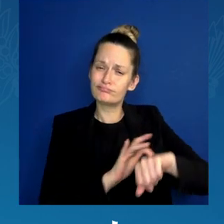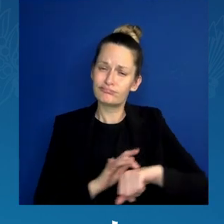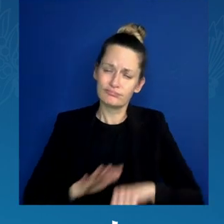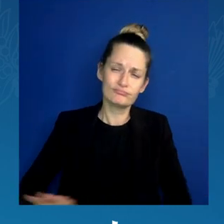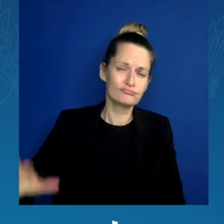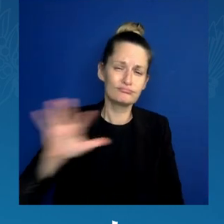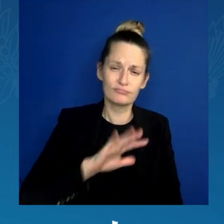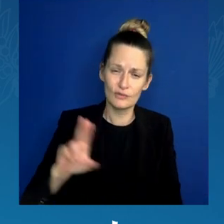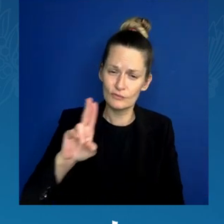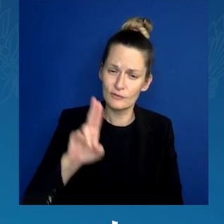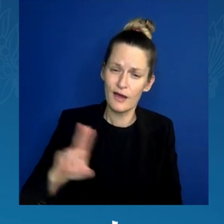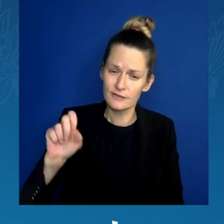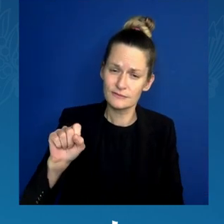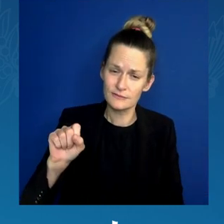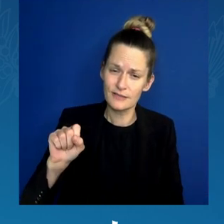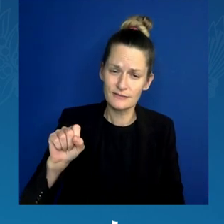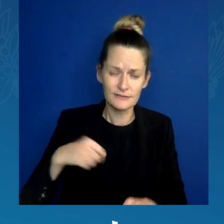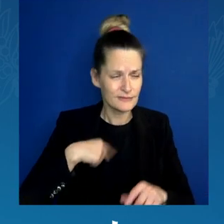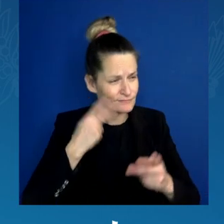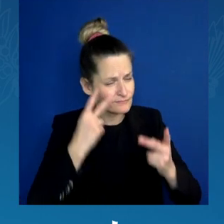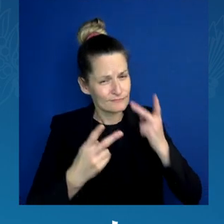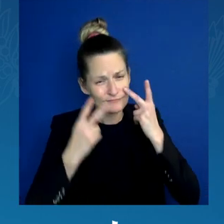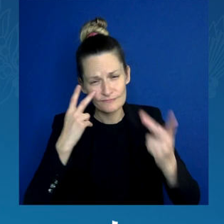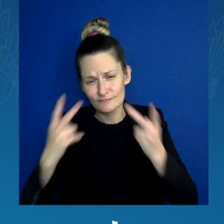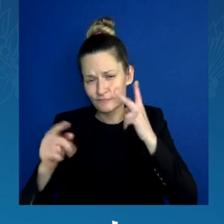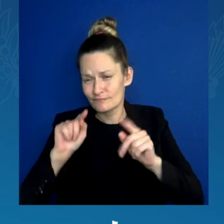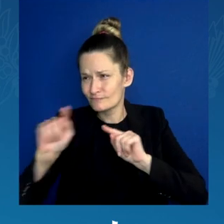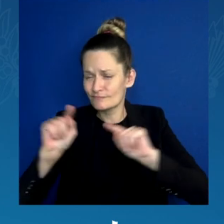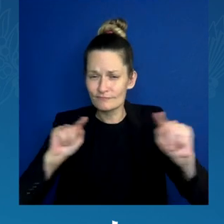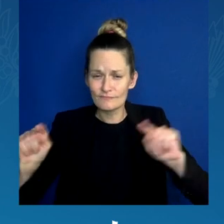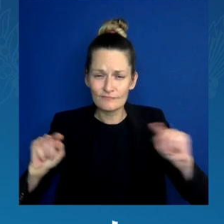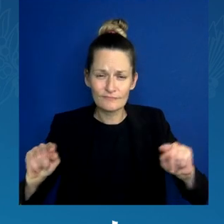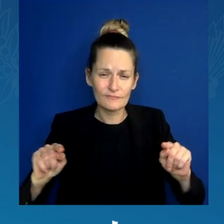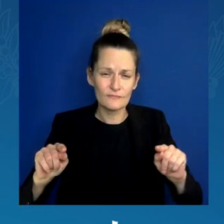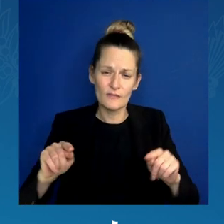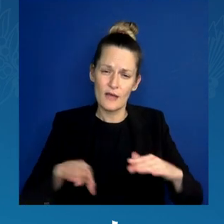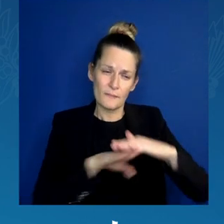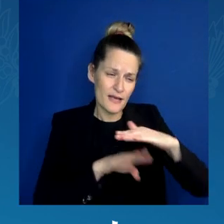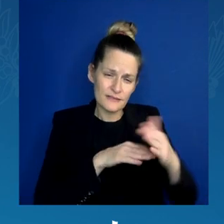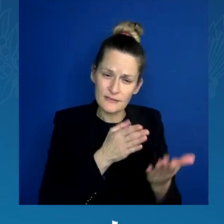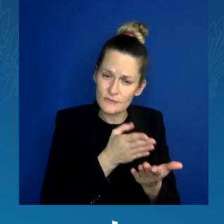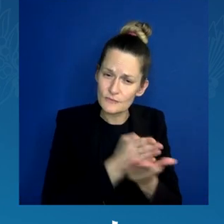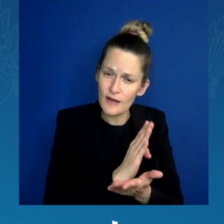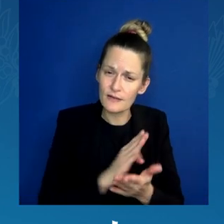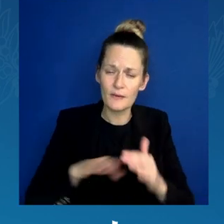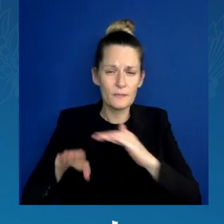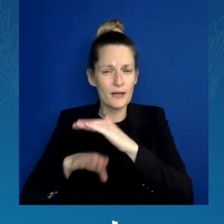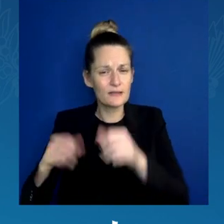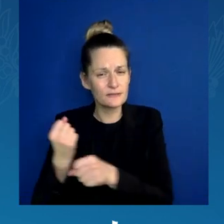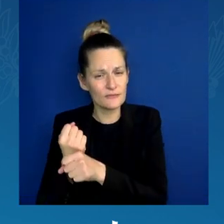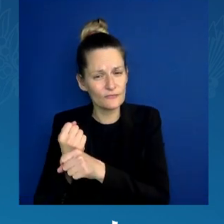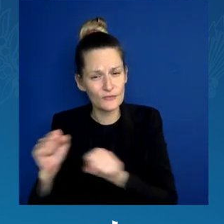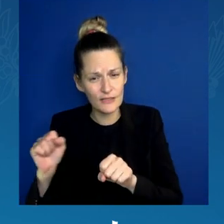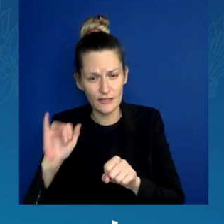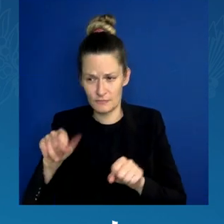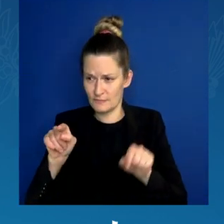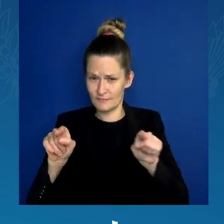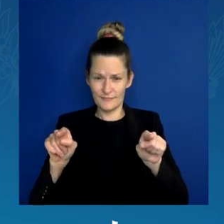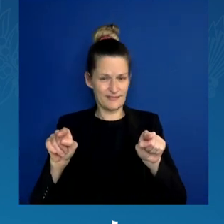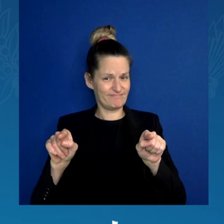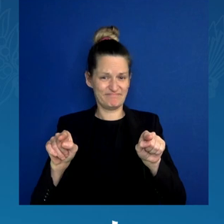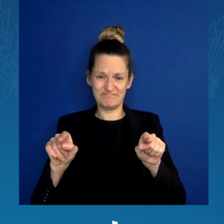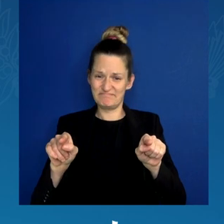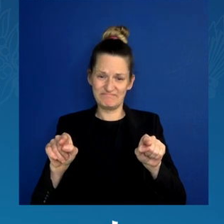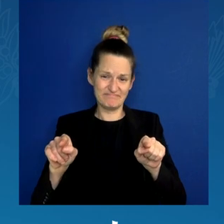rights and freedoms hang in the balance right now. And one of those is the right of every student and every